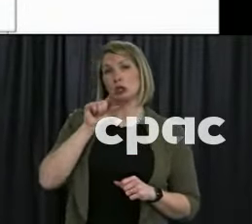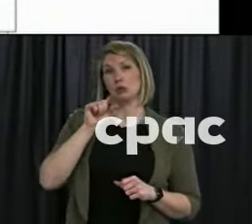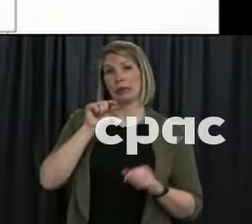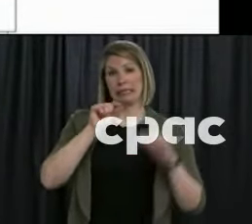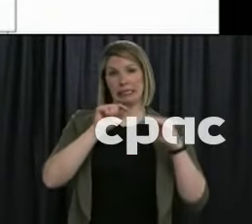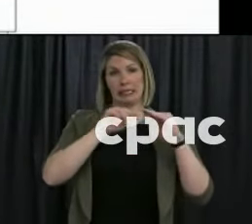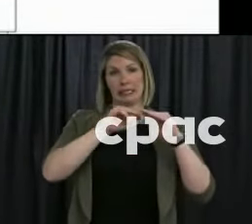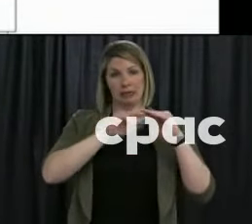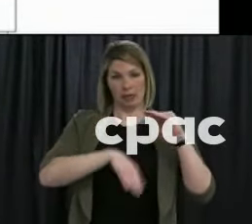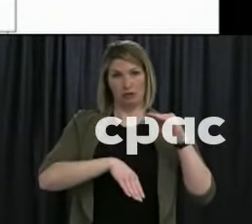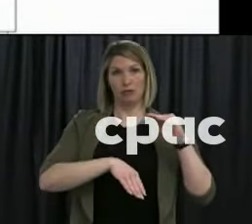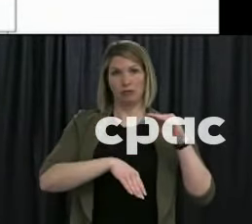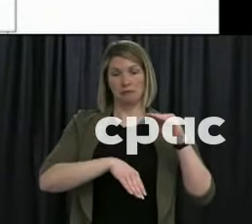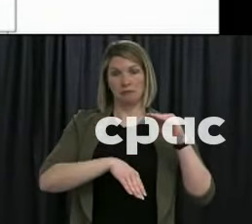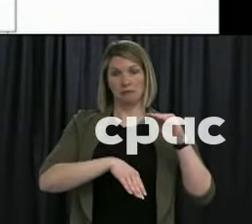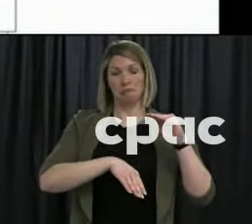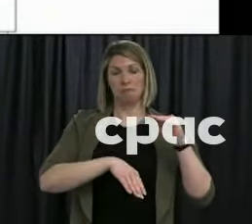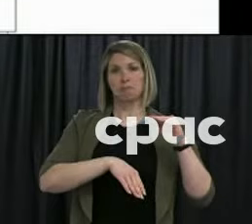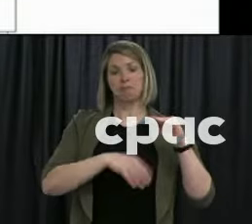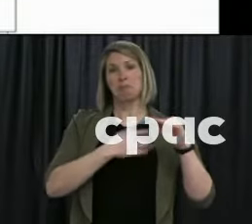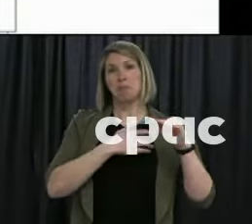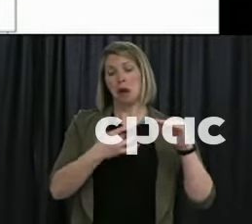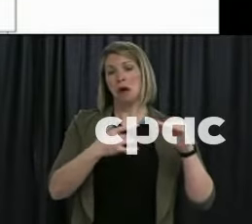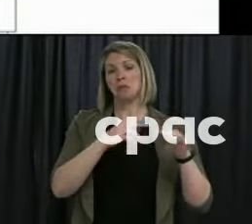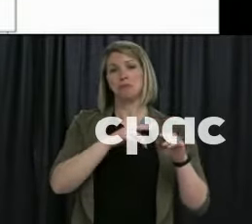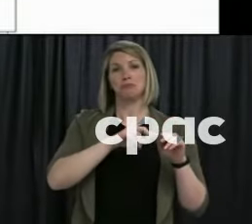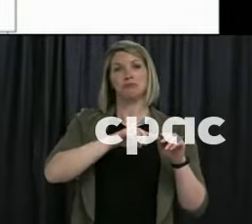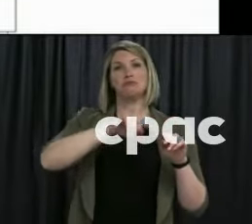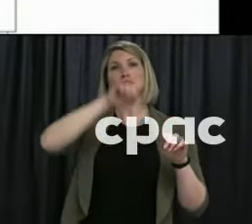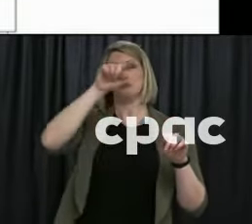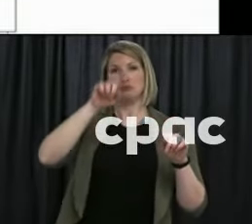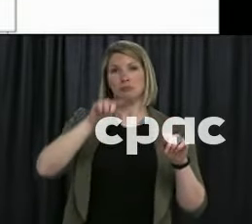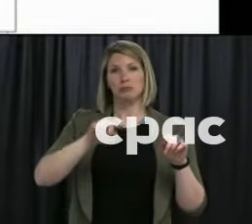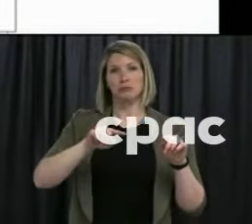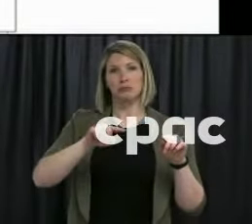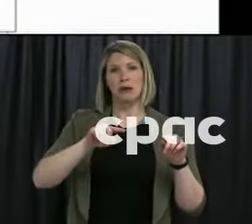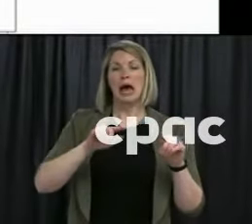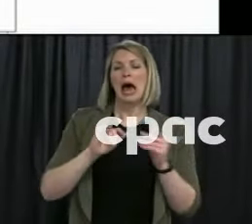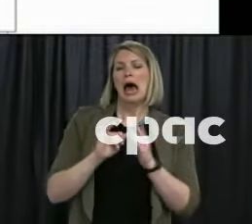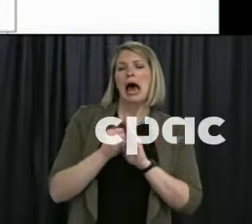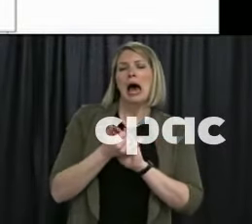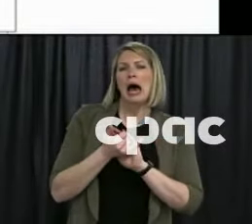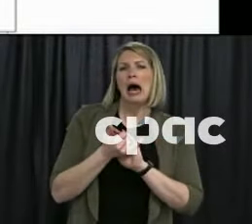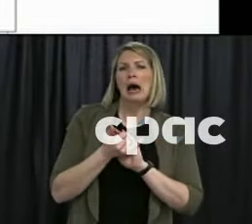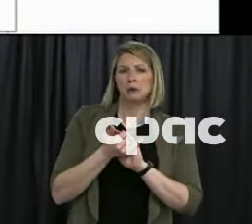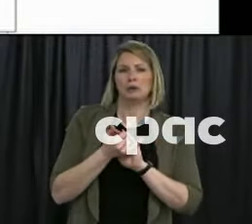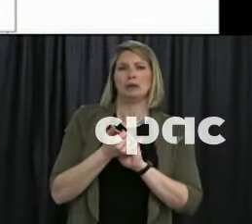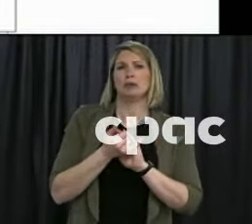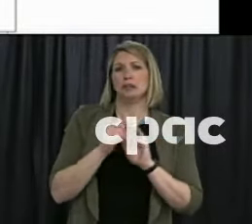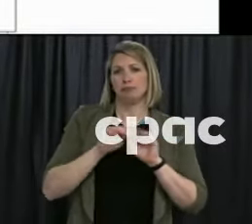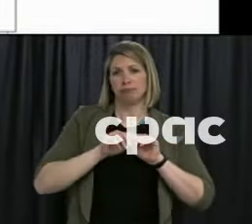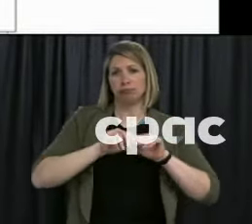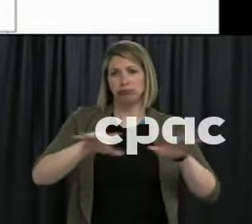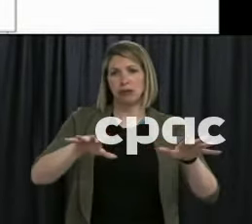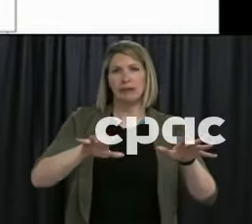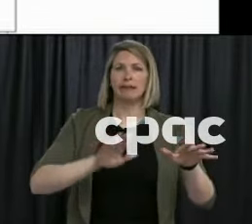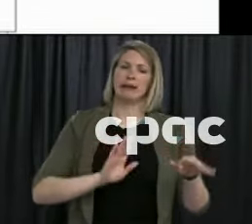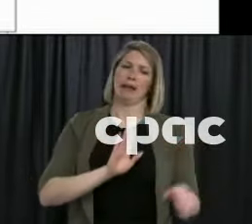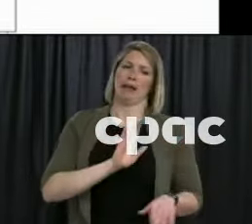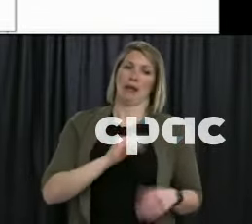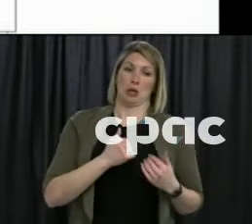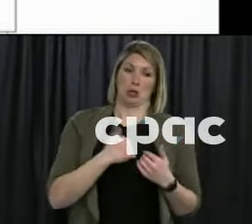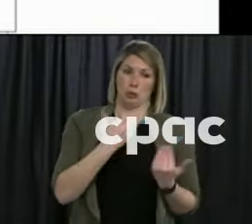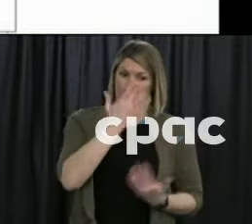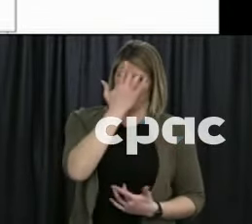the natural history of this virus is to spread, likely gave it to parents or other people within their household or adults they came in